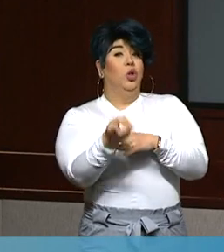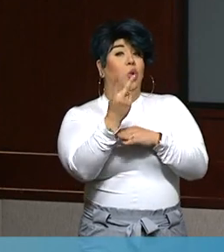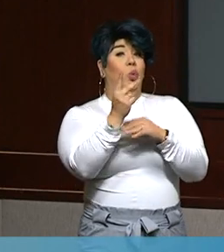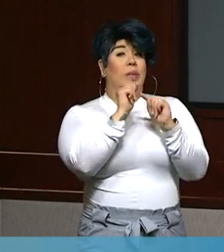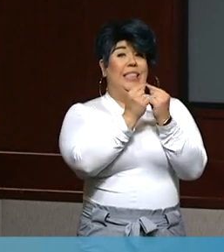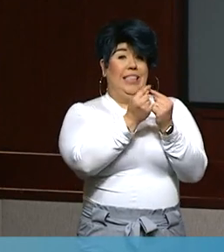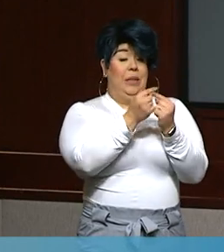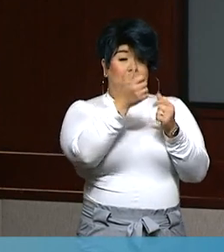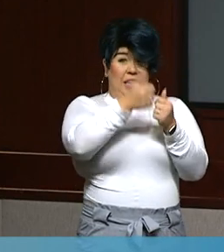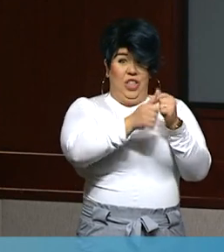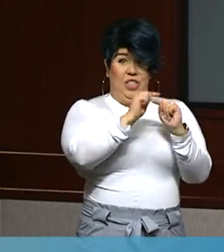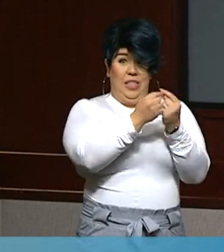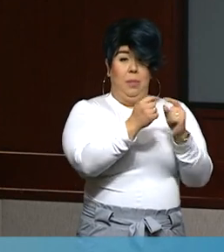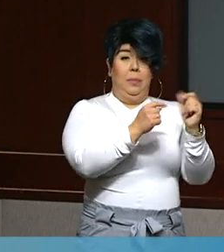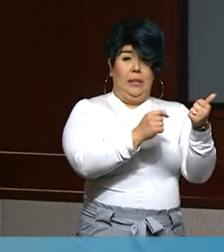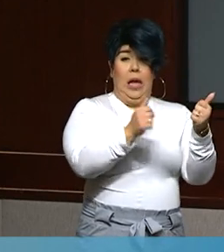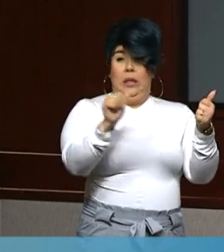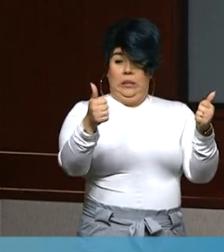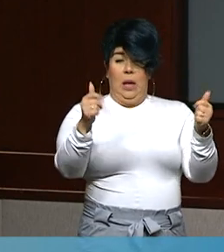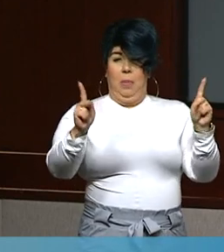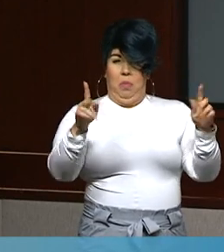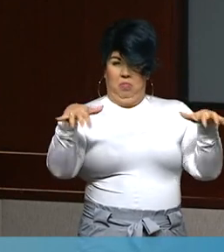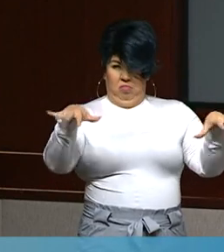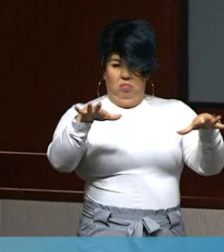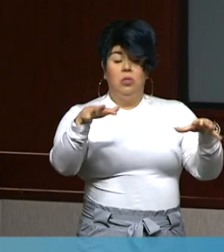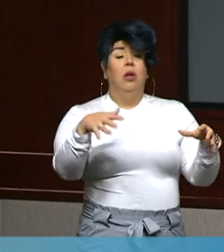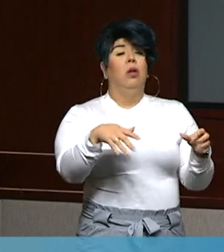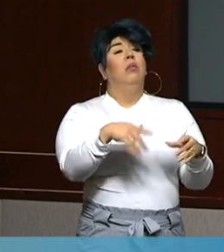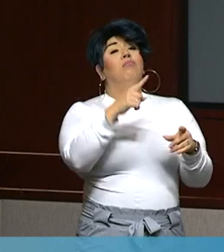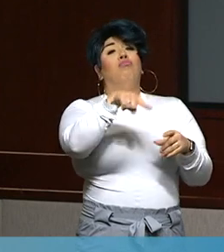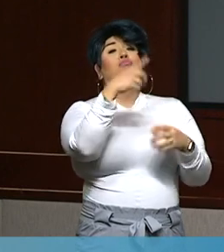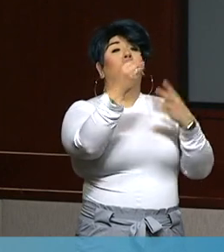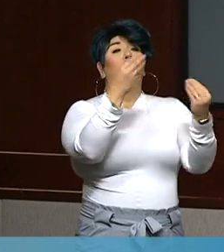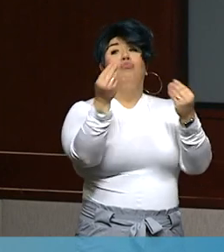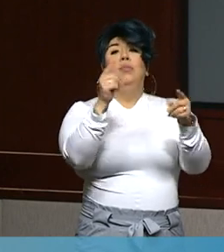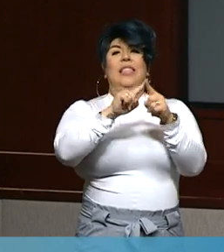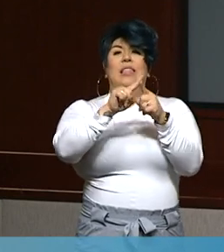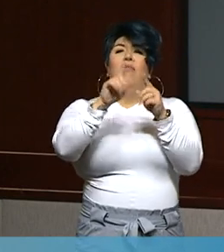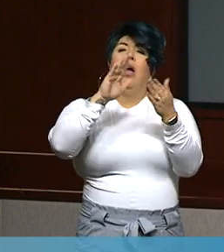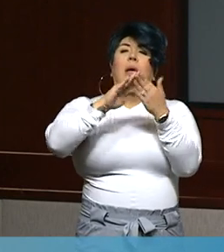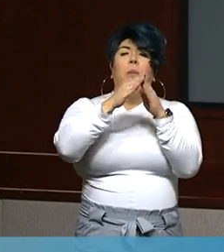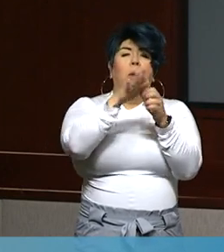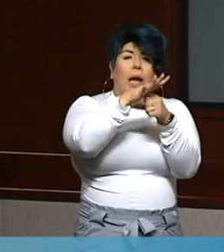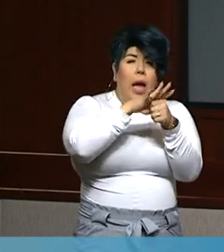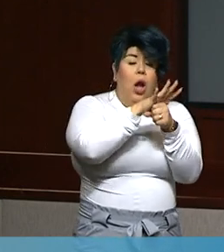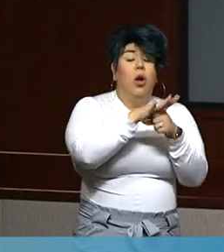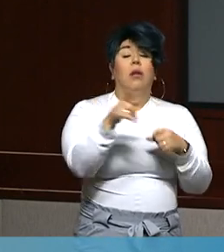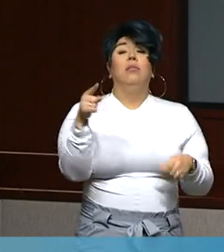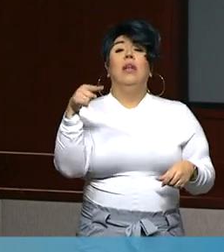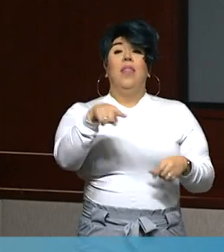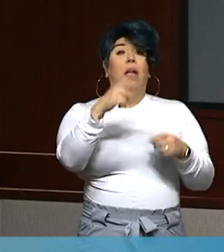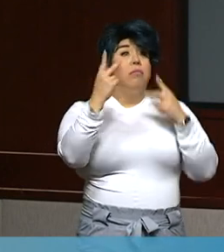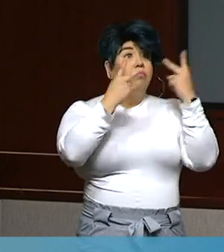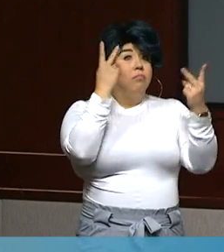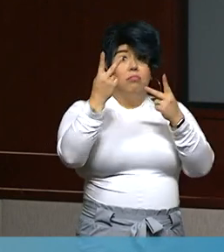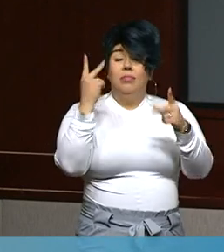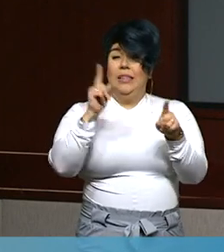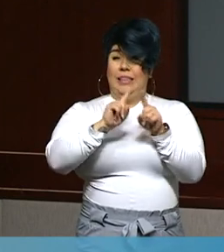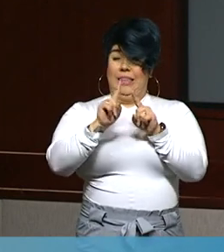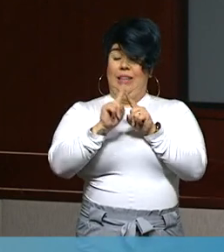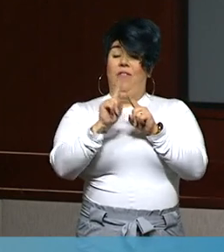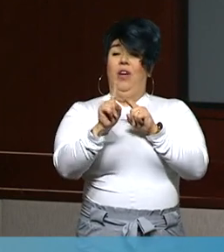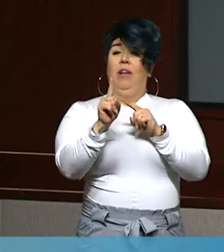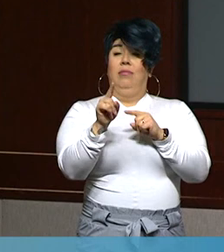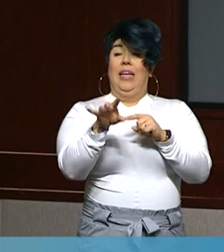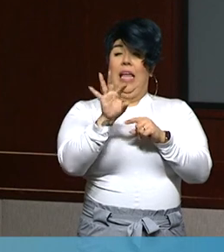individuals for door-to-door canvassing or outreach within 35 census tracts. Our canvassers have visited more than nine of